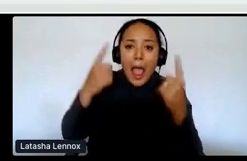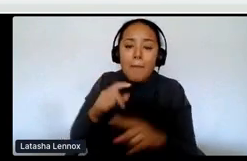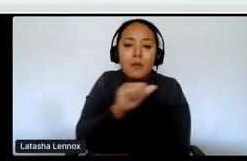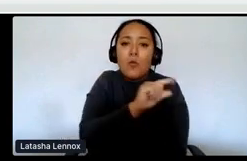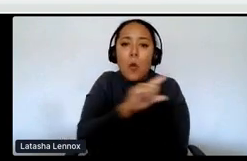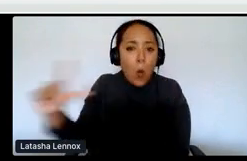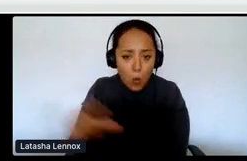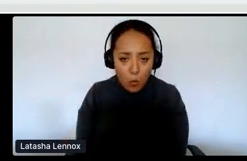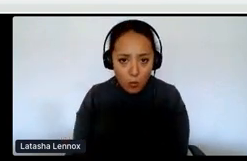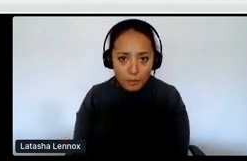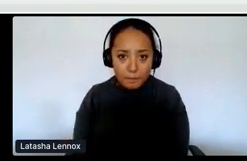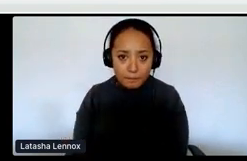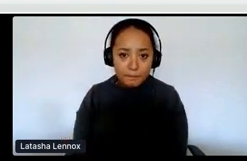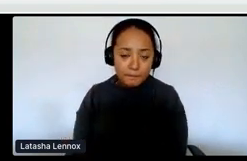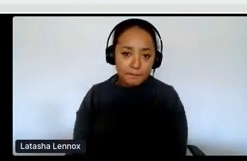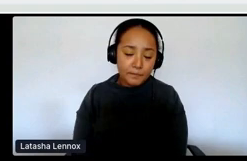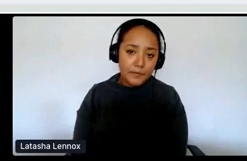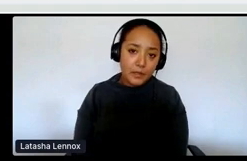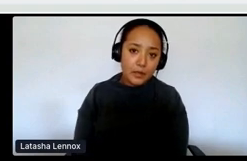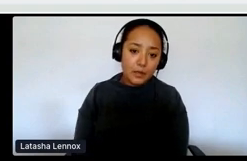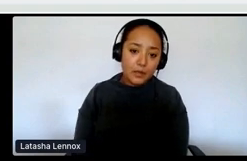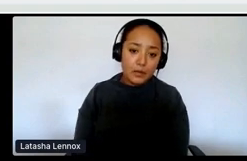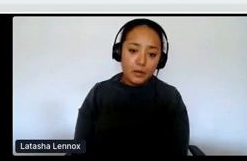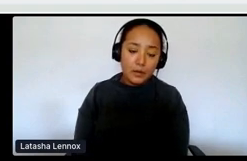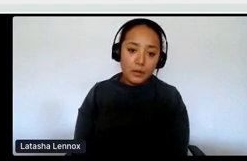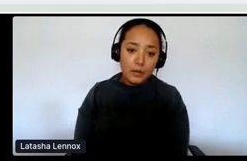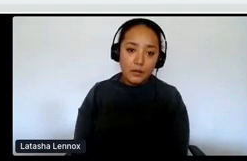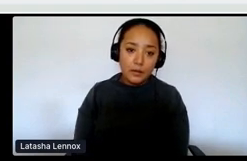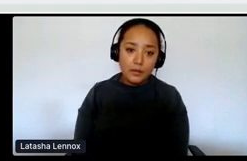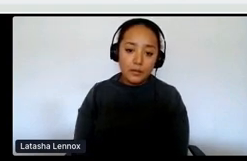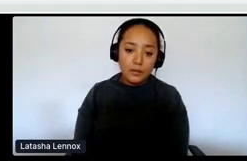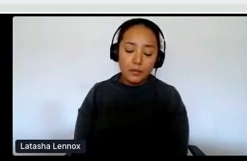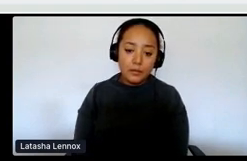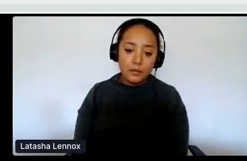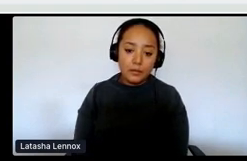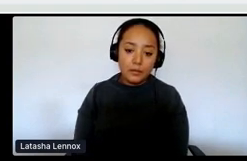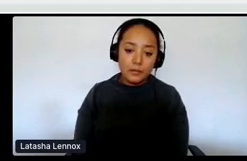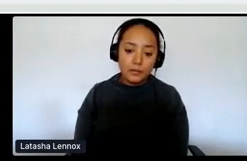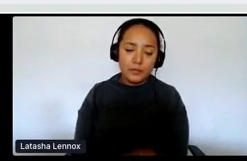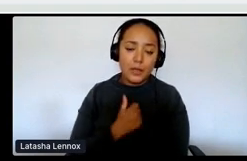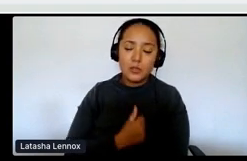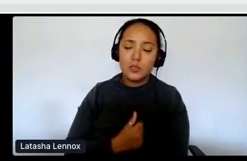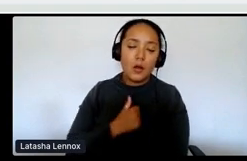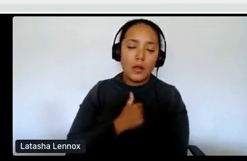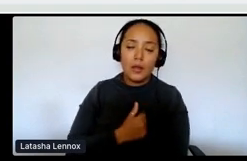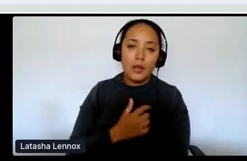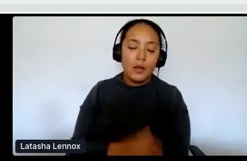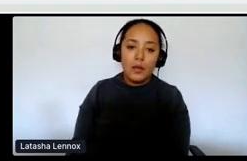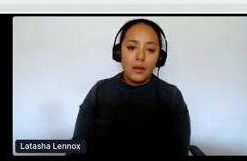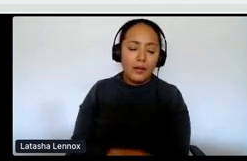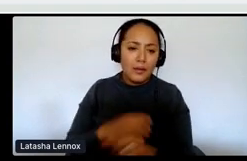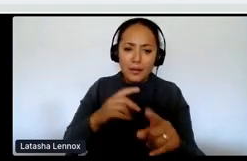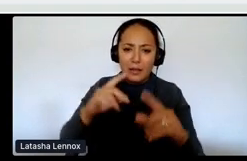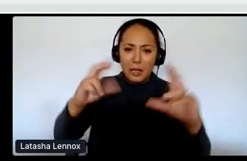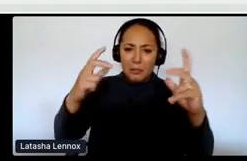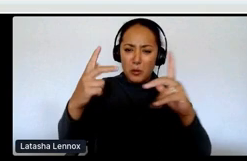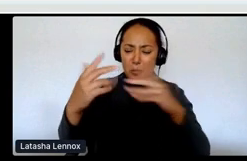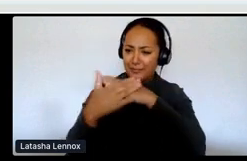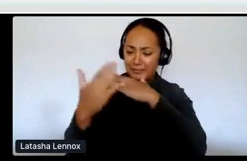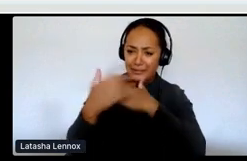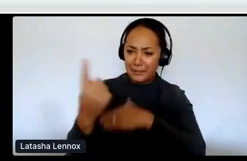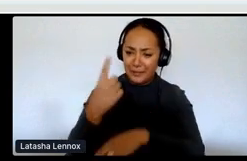Um, was, sorry, I'm getting an Adobe flash trying to, um,